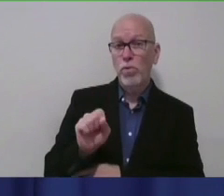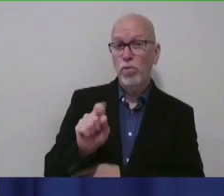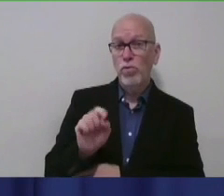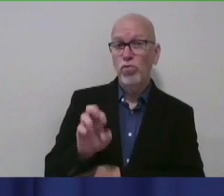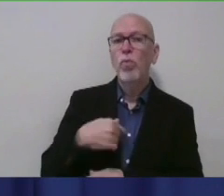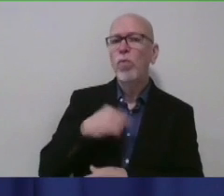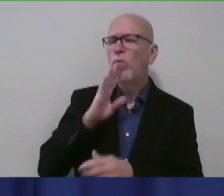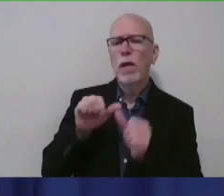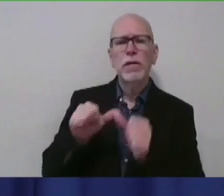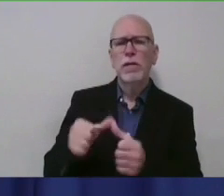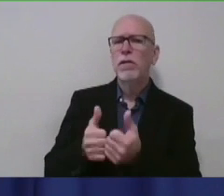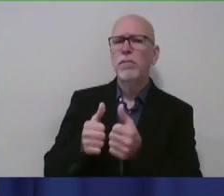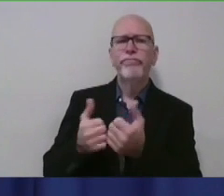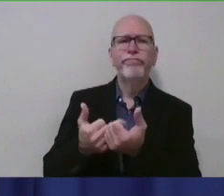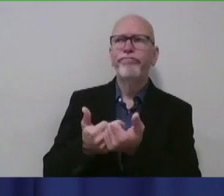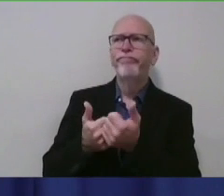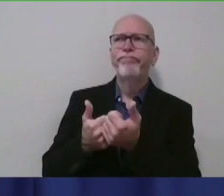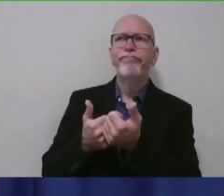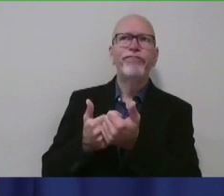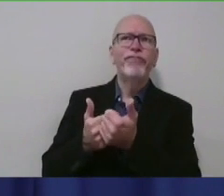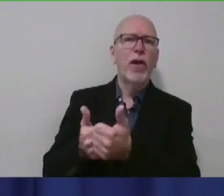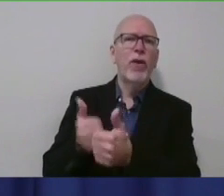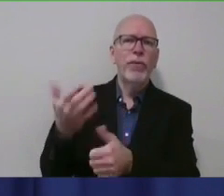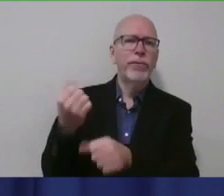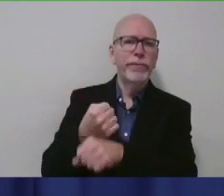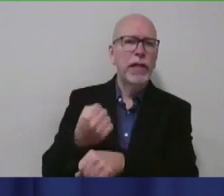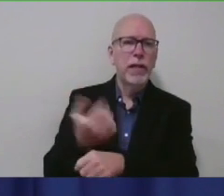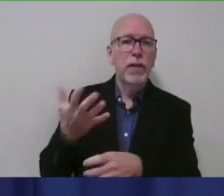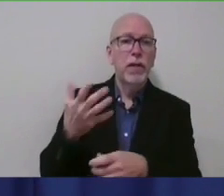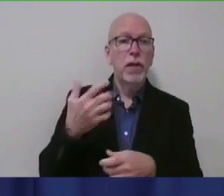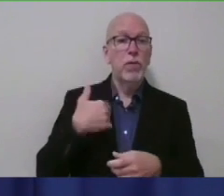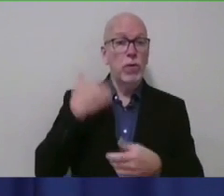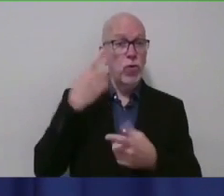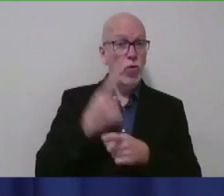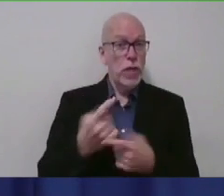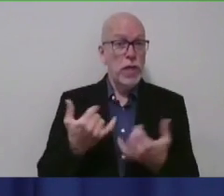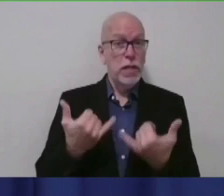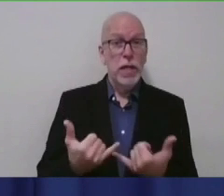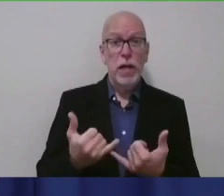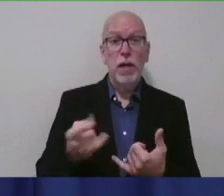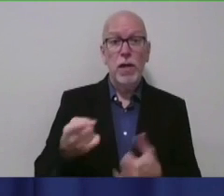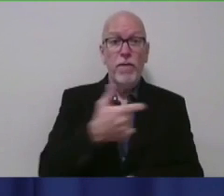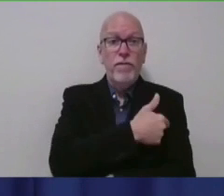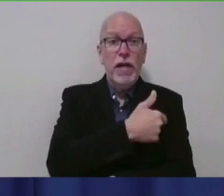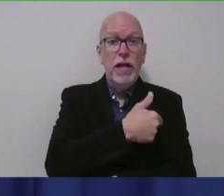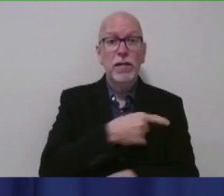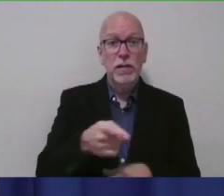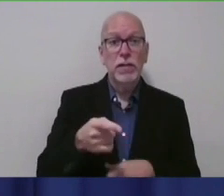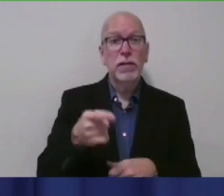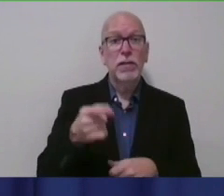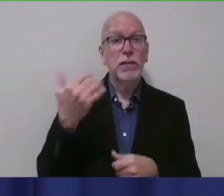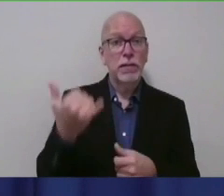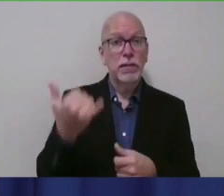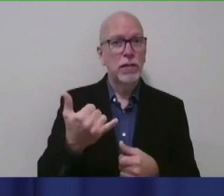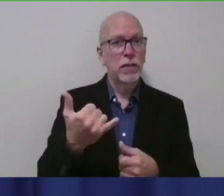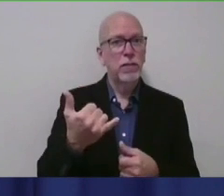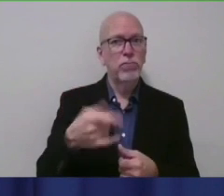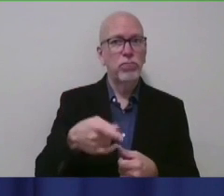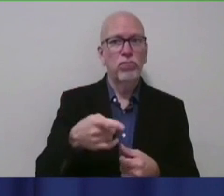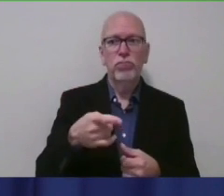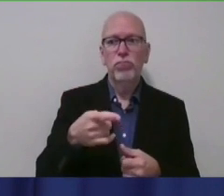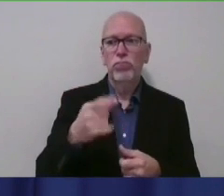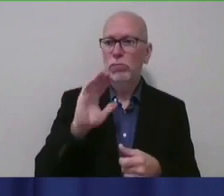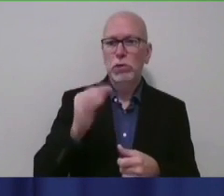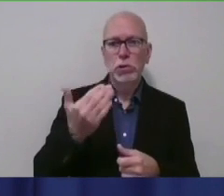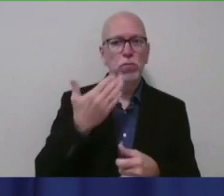to follow the data. We understand from what we have right now that the vaccines are holding up well. We're not seeing a